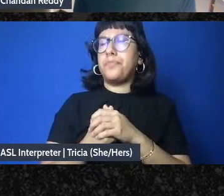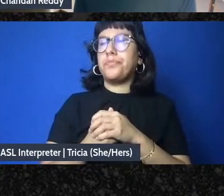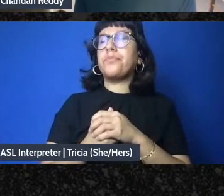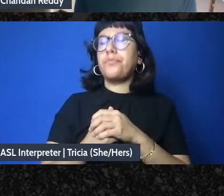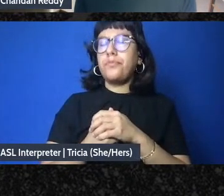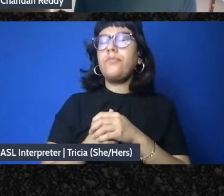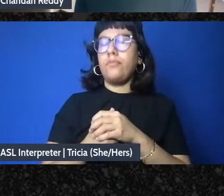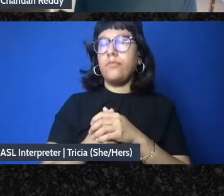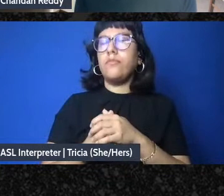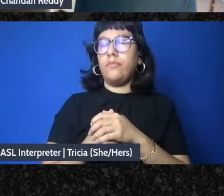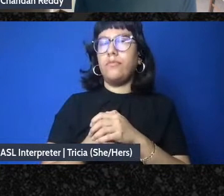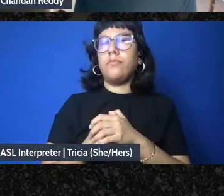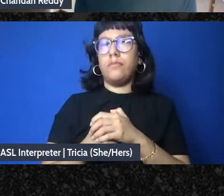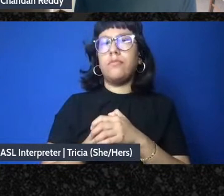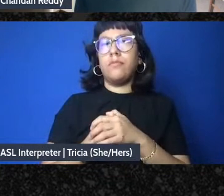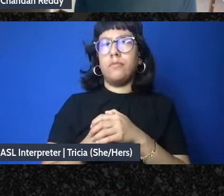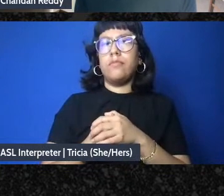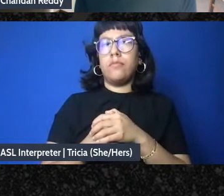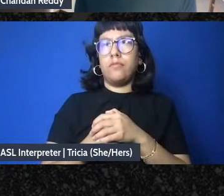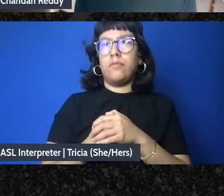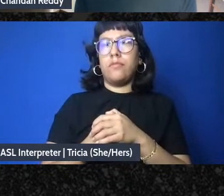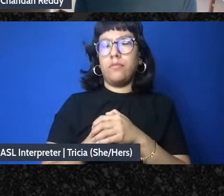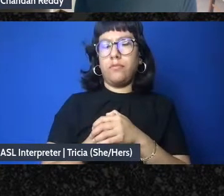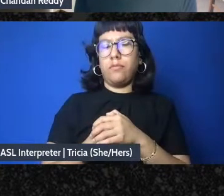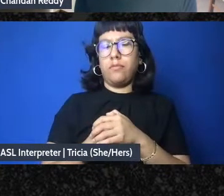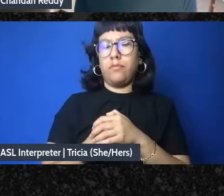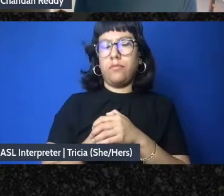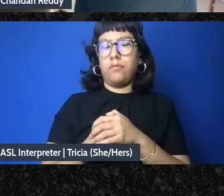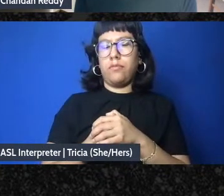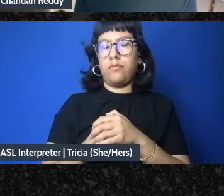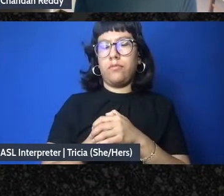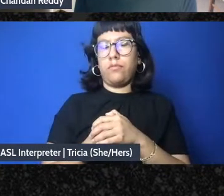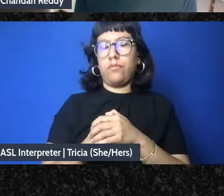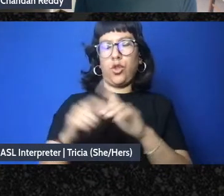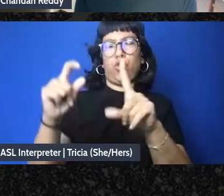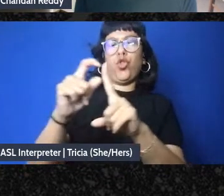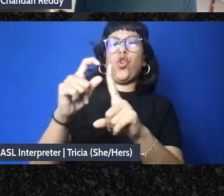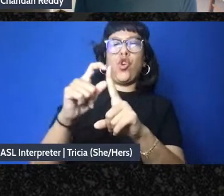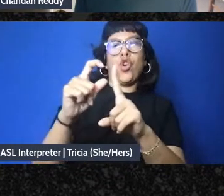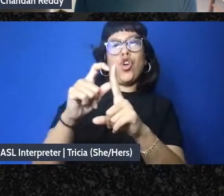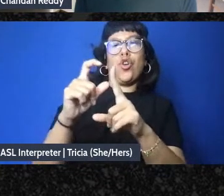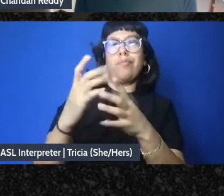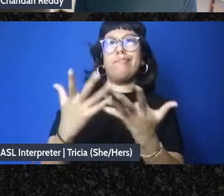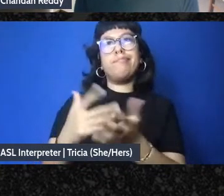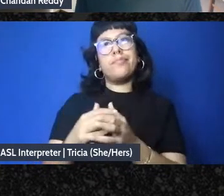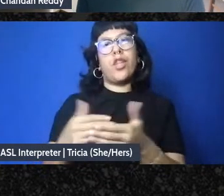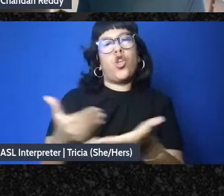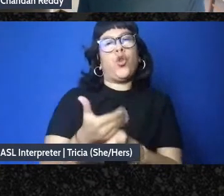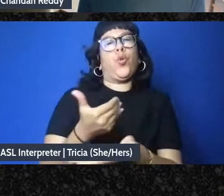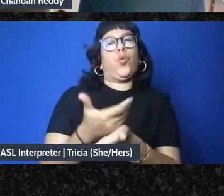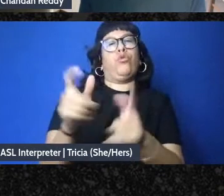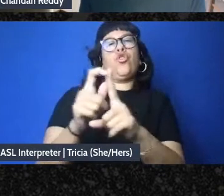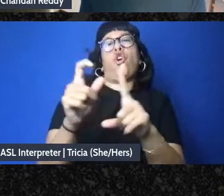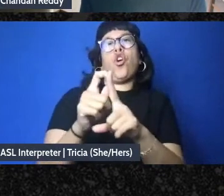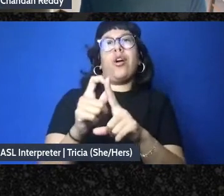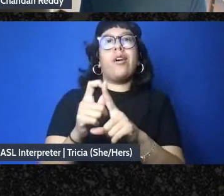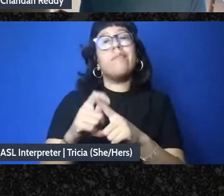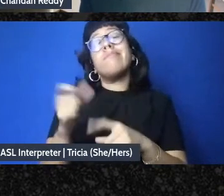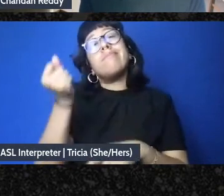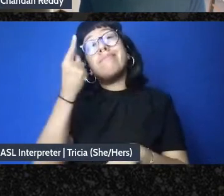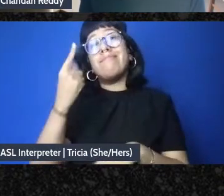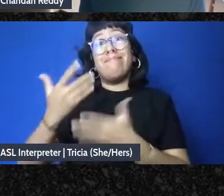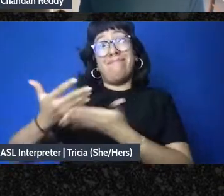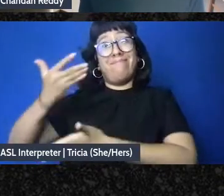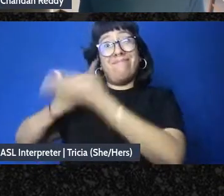being used as the latest term to describe a very old demand